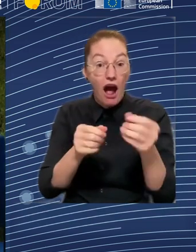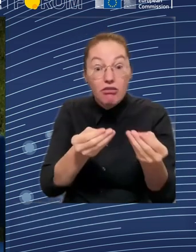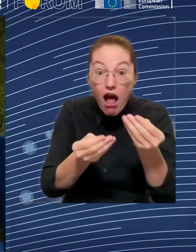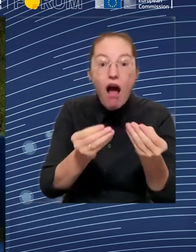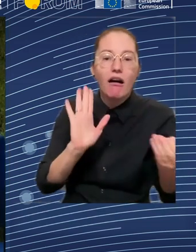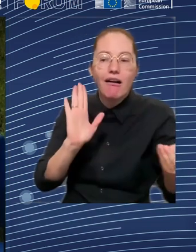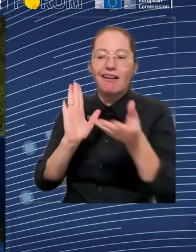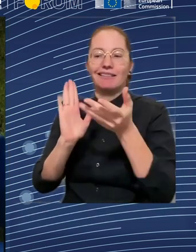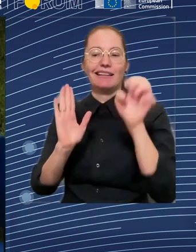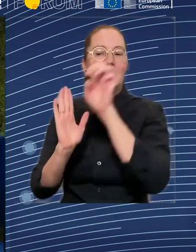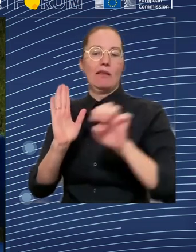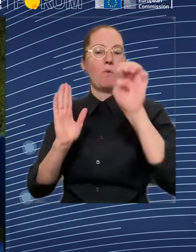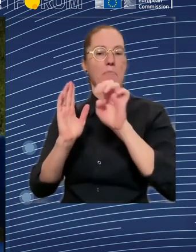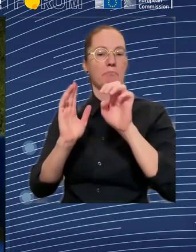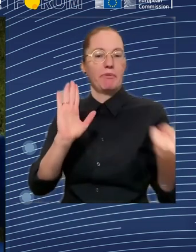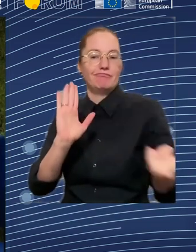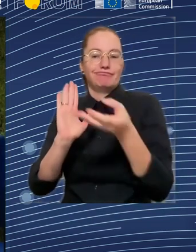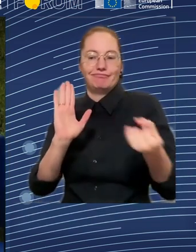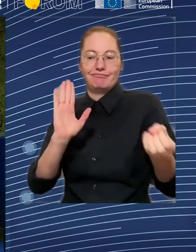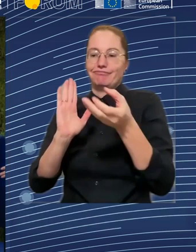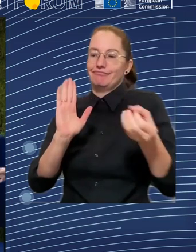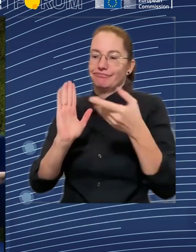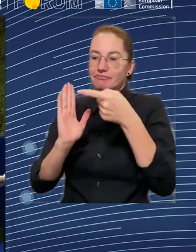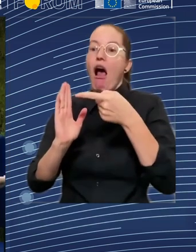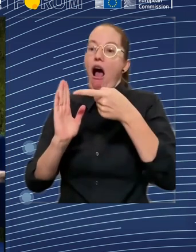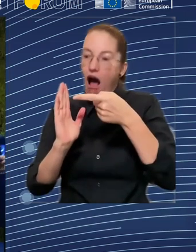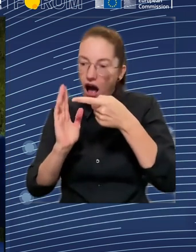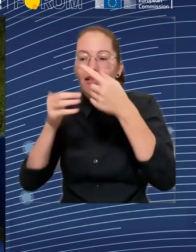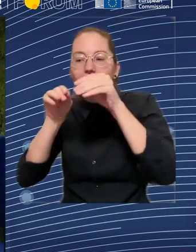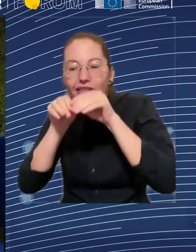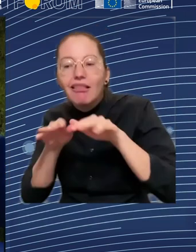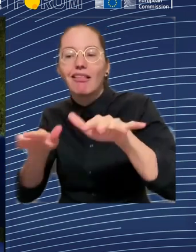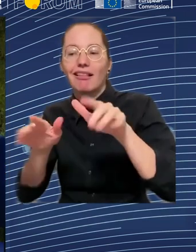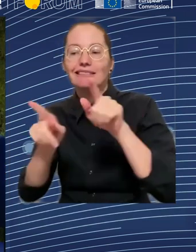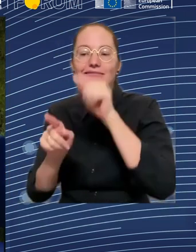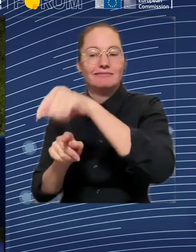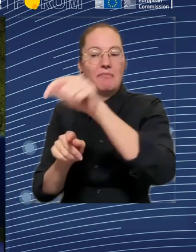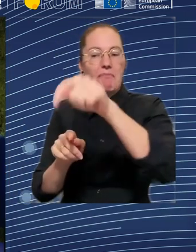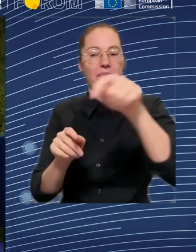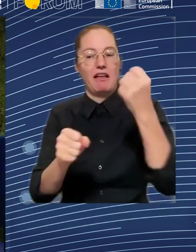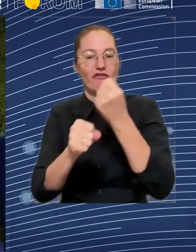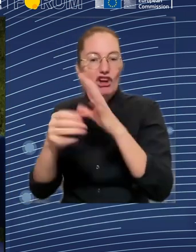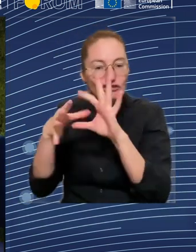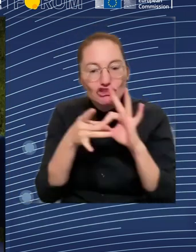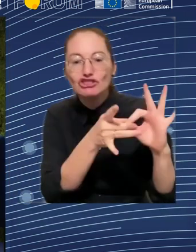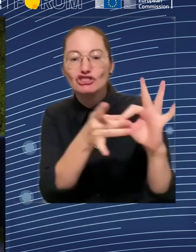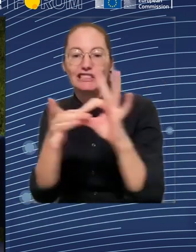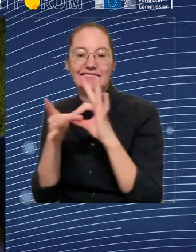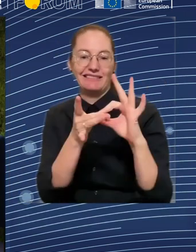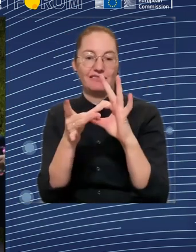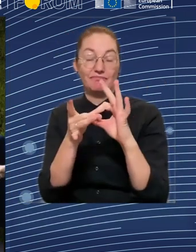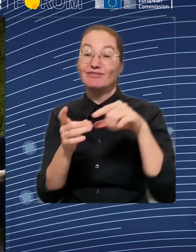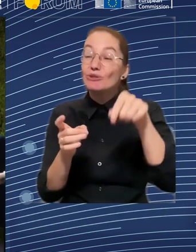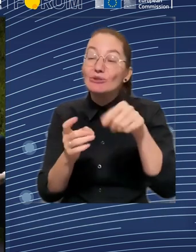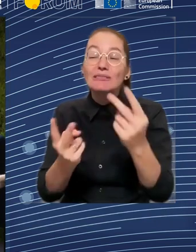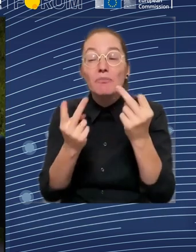We were the first on the frontier, and we were the first to organize and to mobilize and to react directly to the